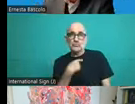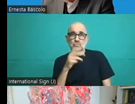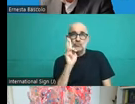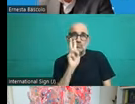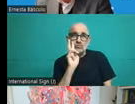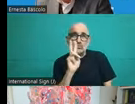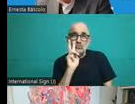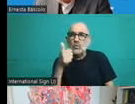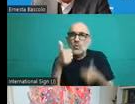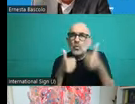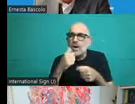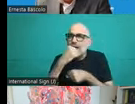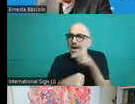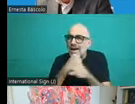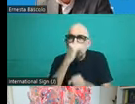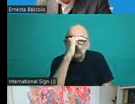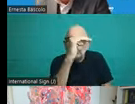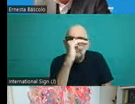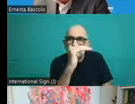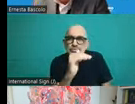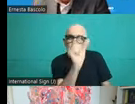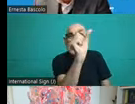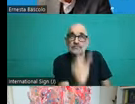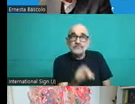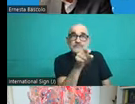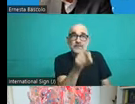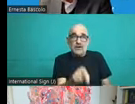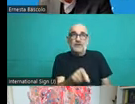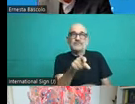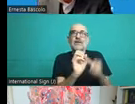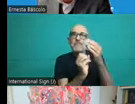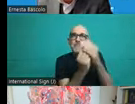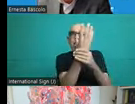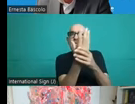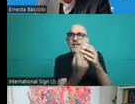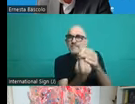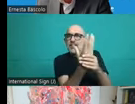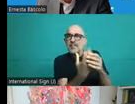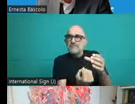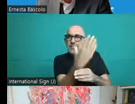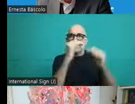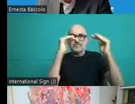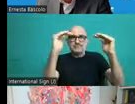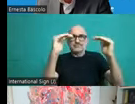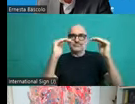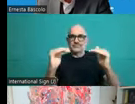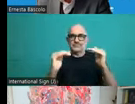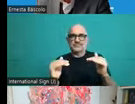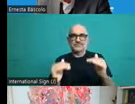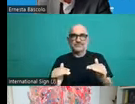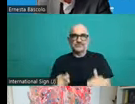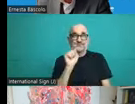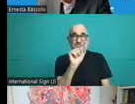created. These are regulatory agencies that in our